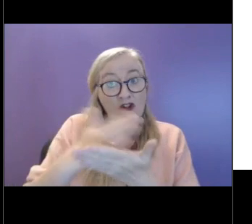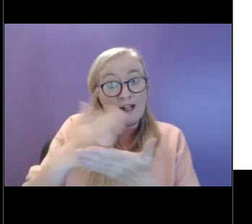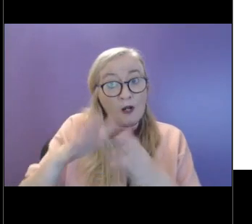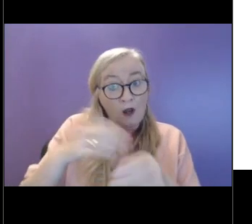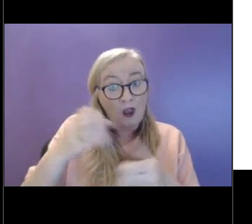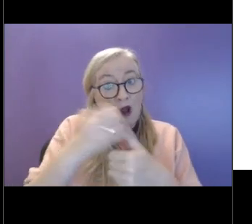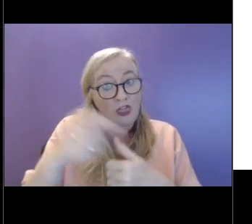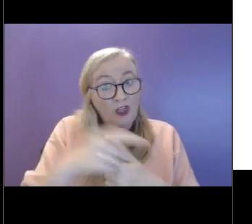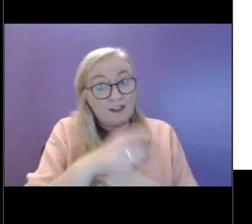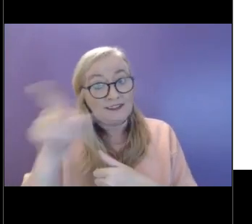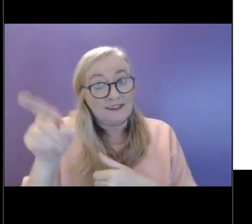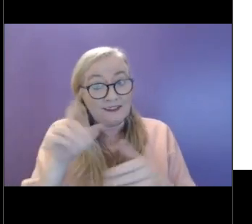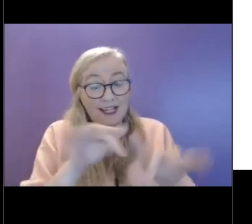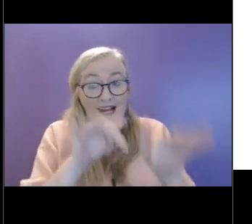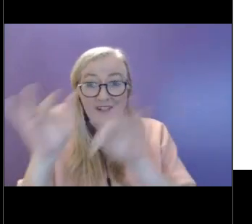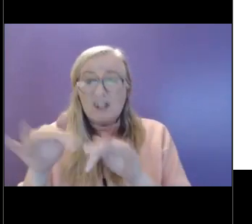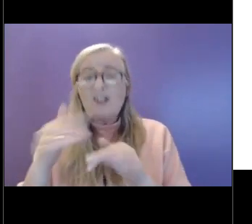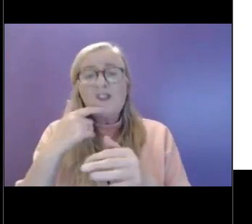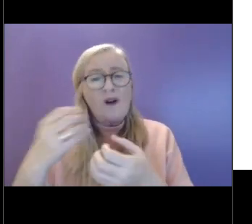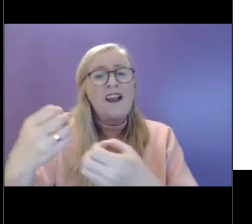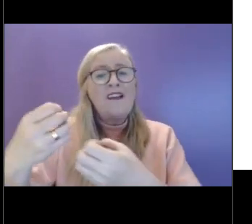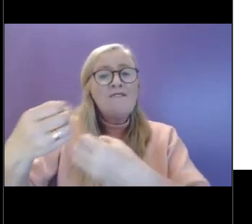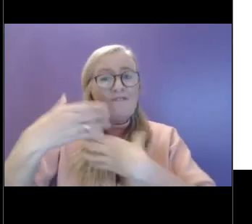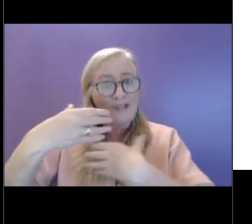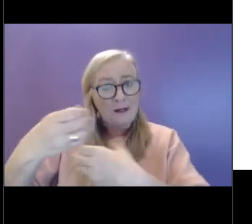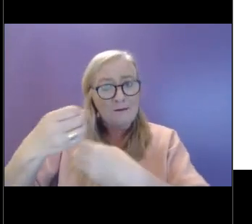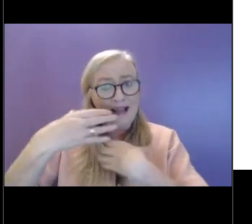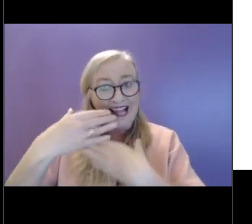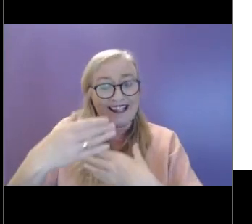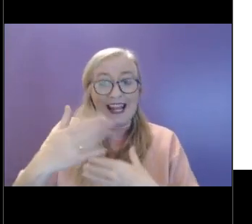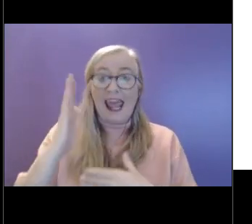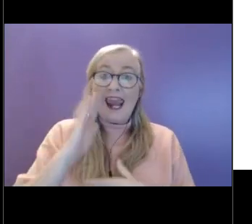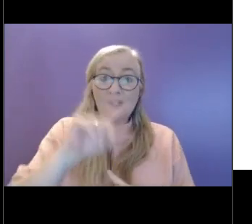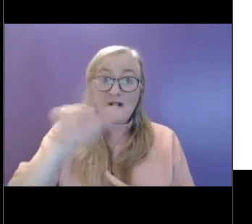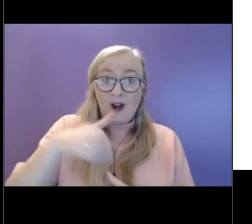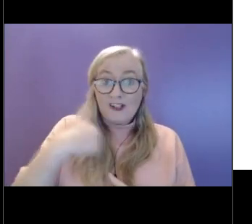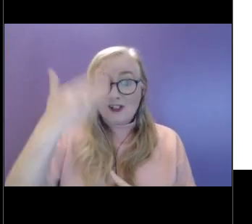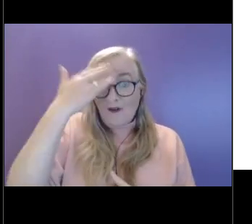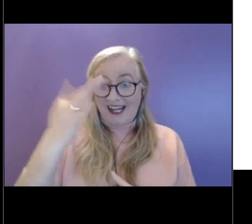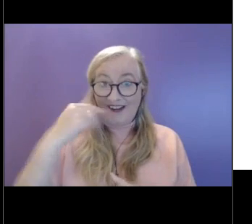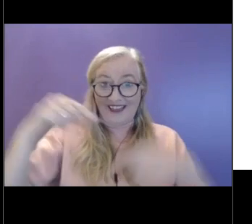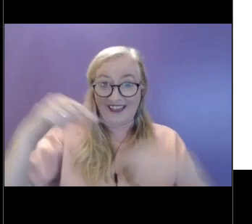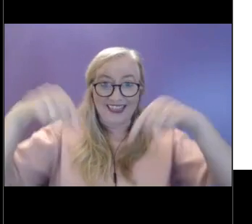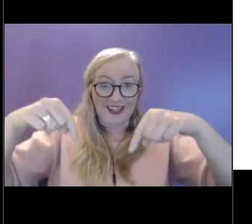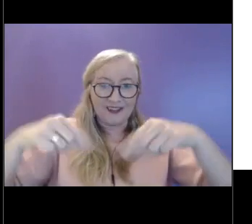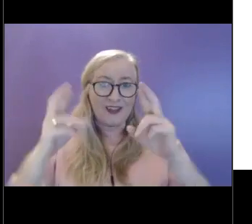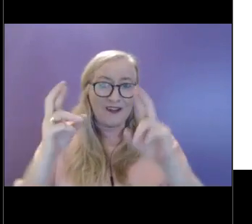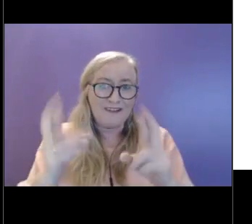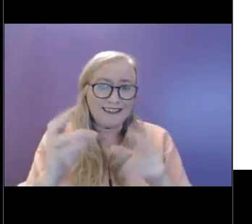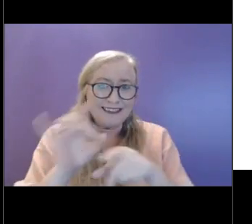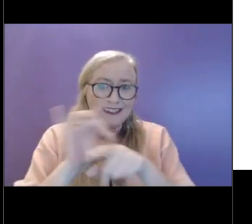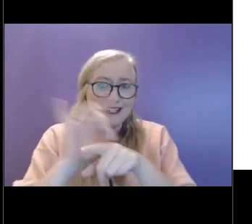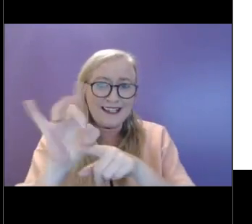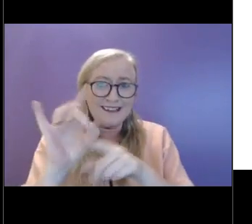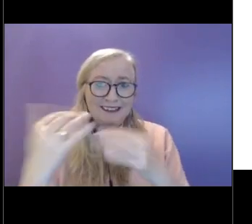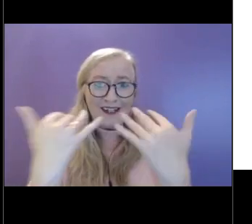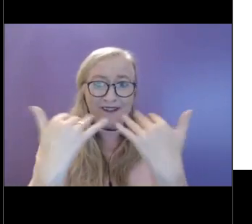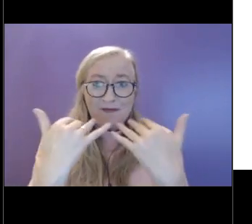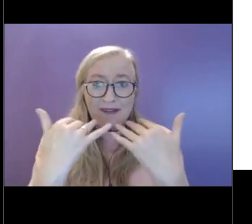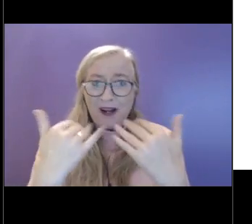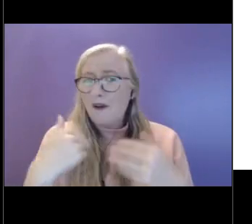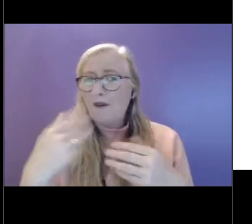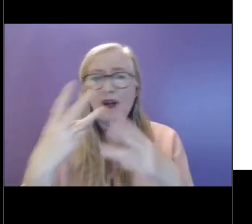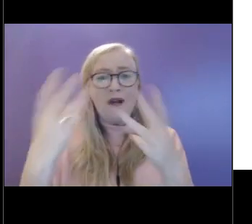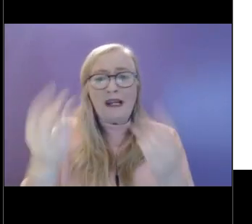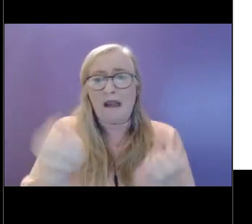And give us feedback and let us know whether we pitch this to the right level. And so we don't want to assume too much, but